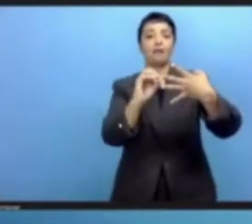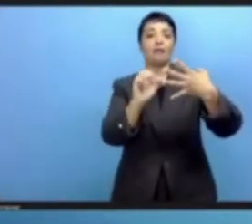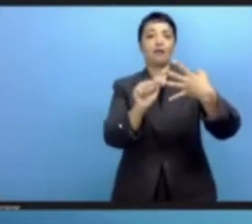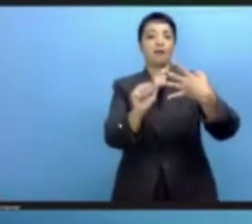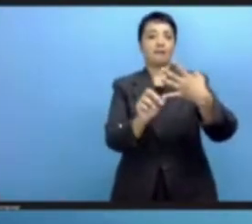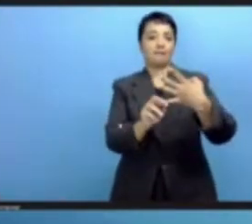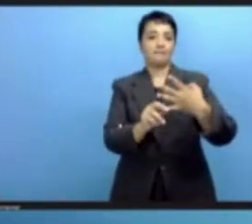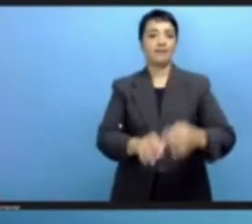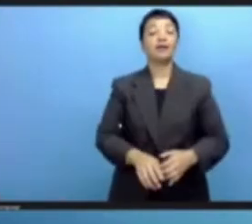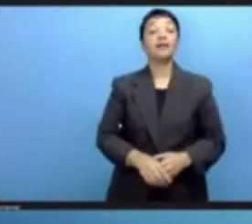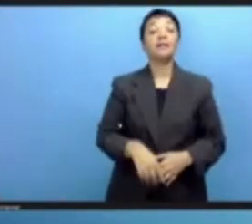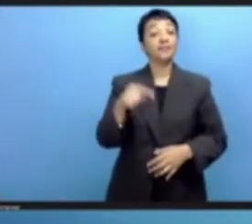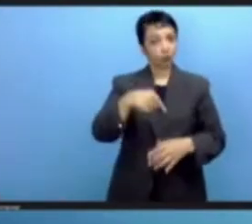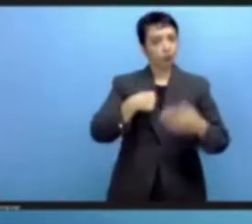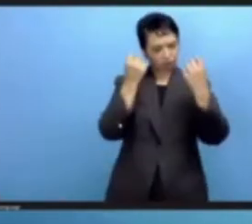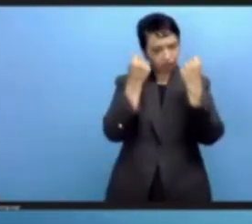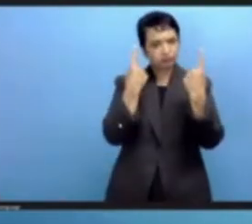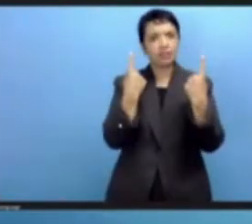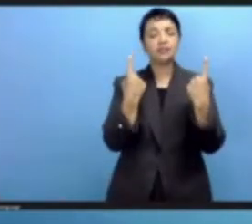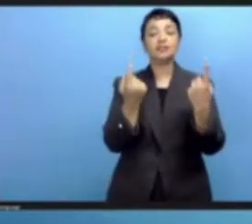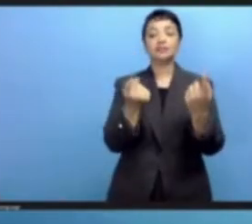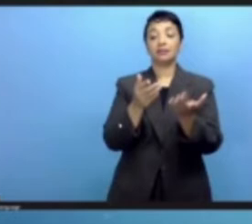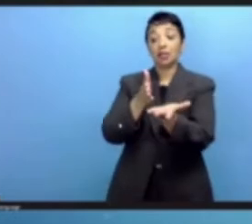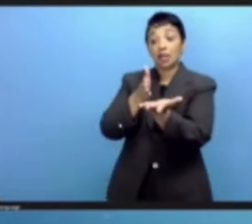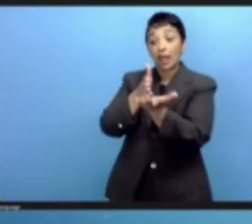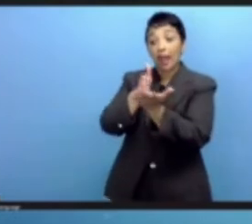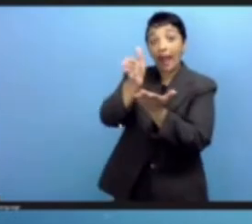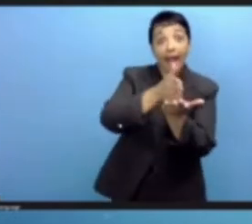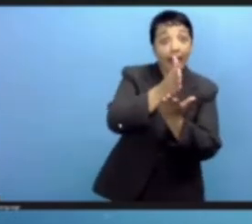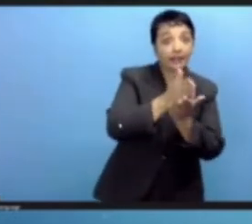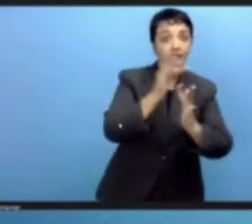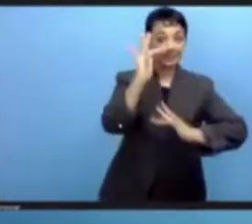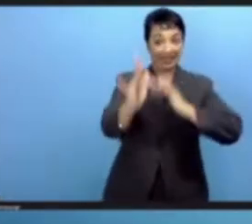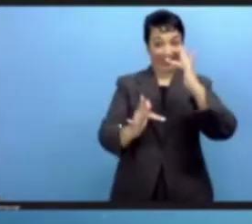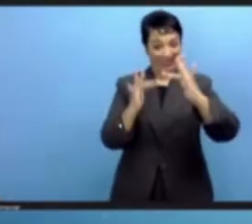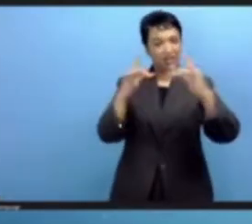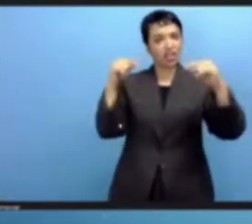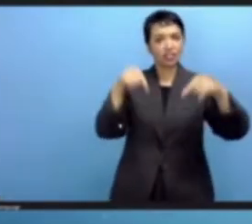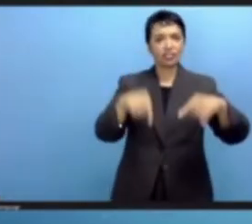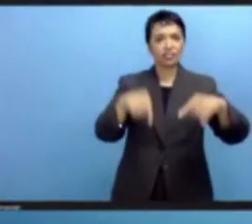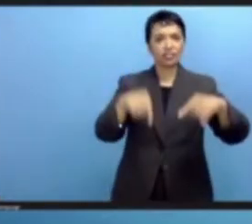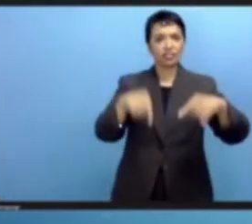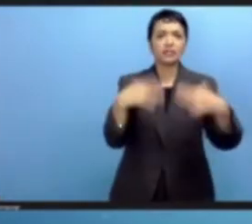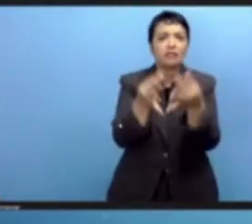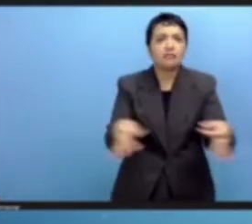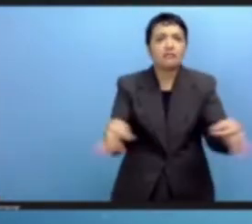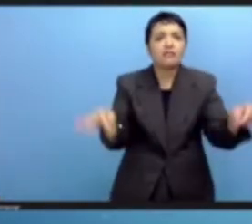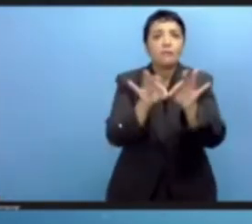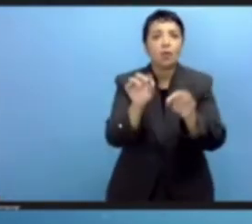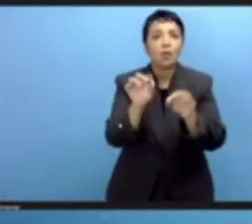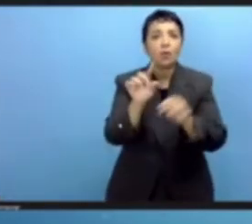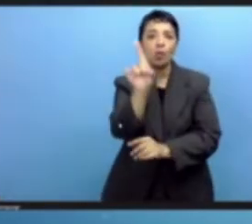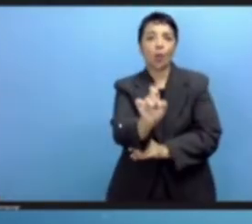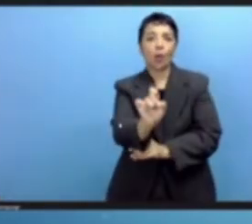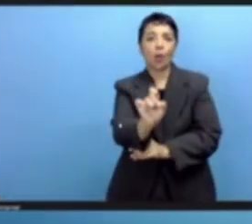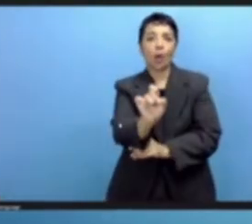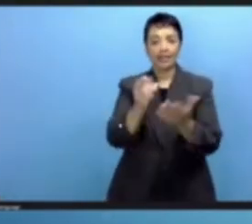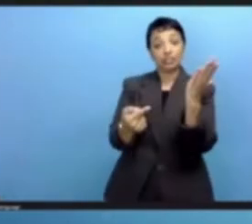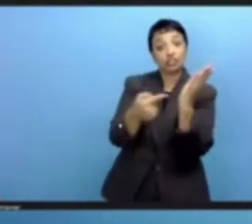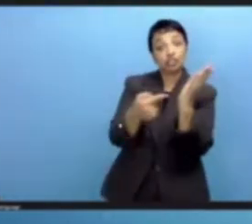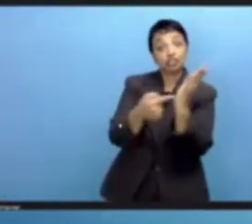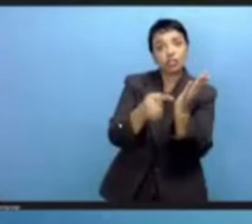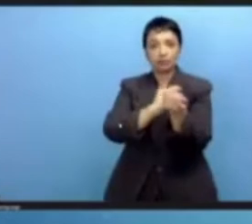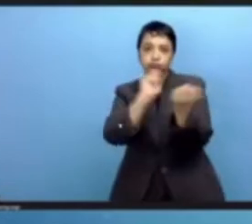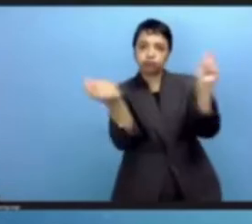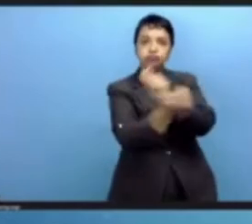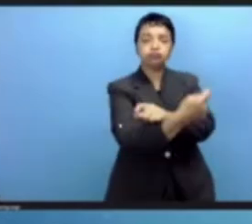that the Internet and digital technologies are the backbone of digital transformation, a topic that His Excellency the Prime